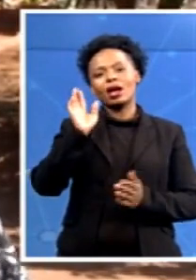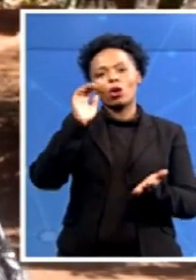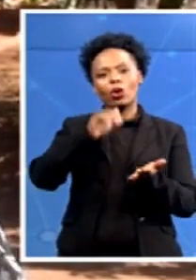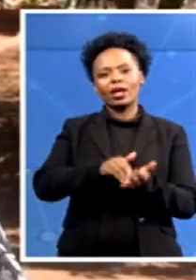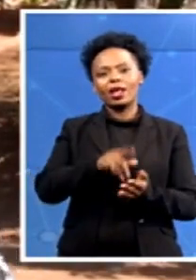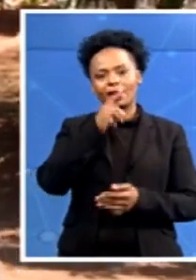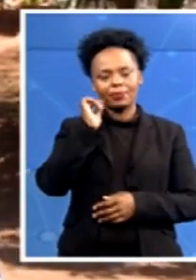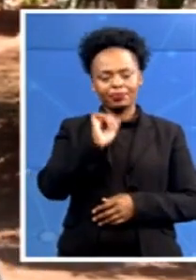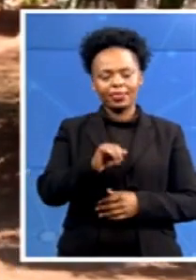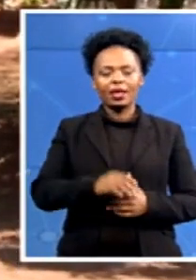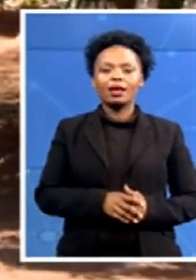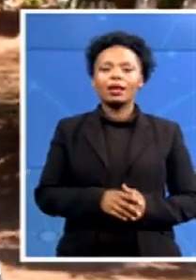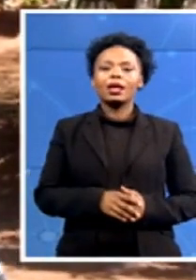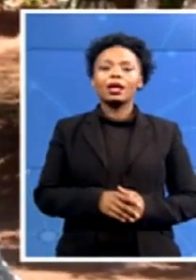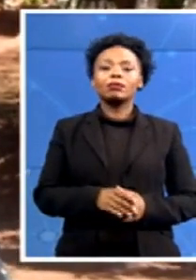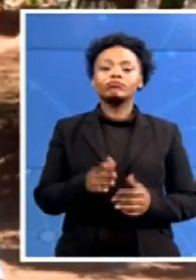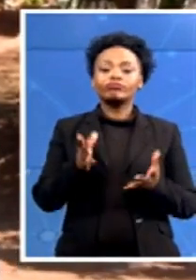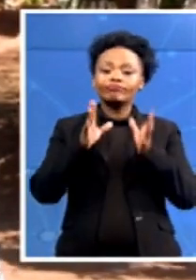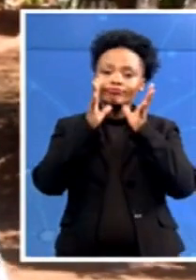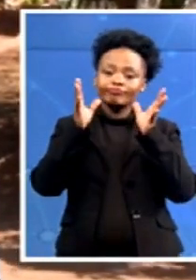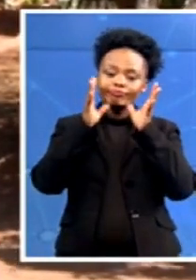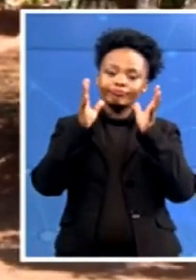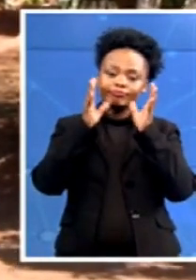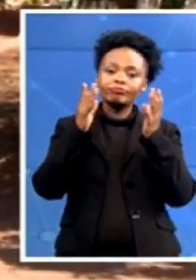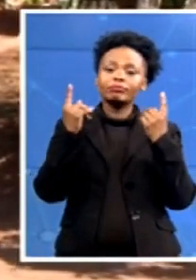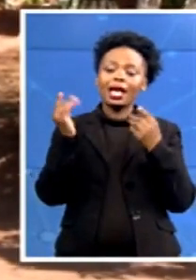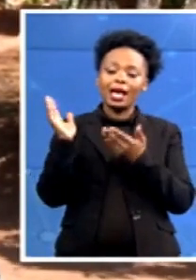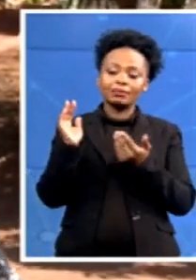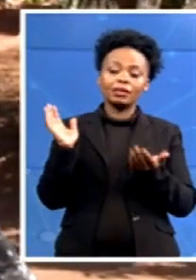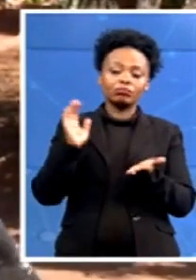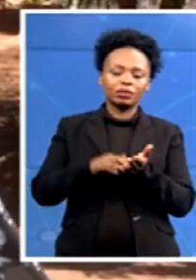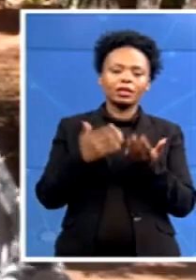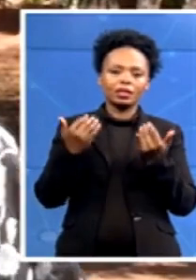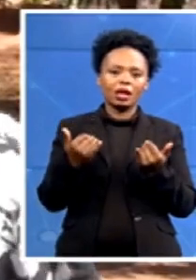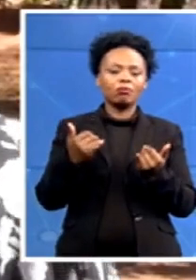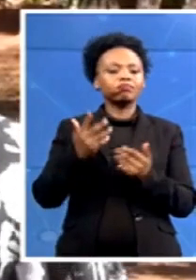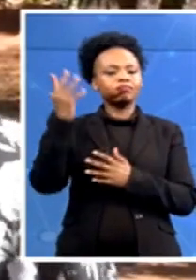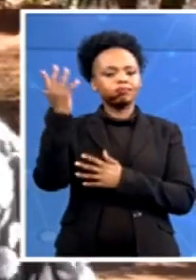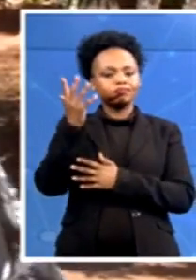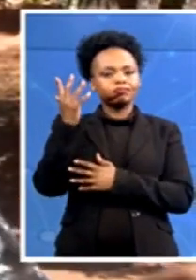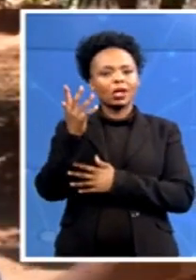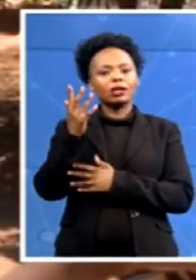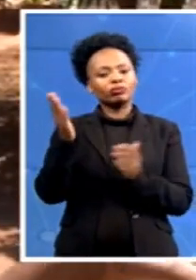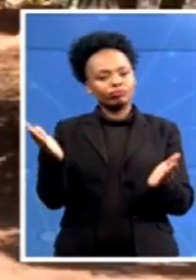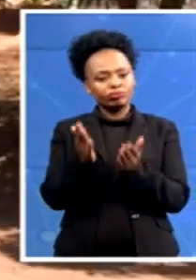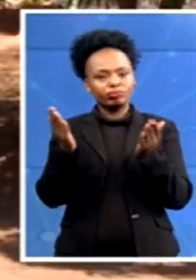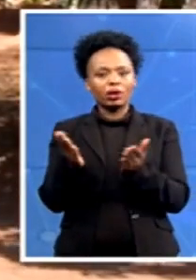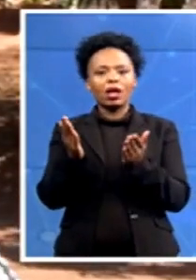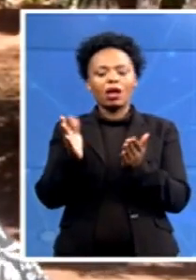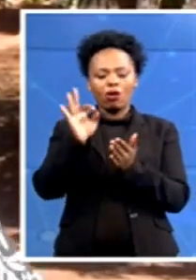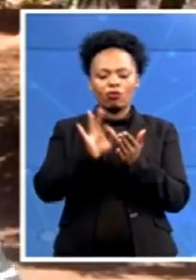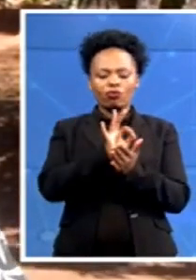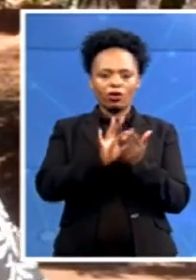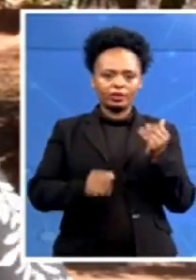to speak to community members to convince them to vote for his party. Where I'm standing, Blaine, is just a